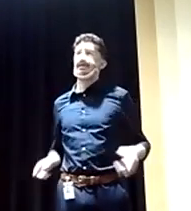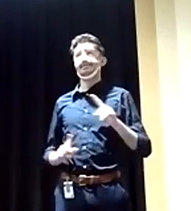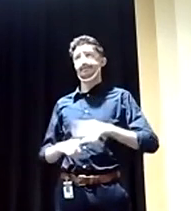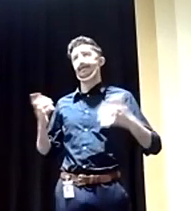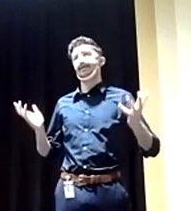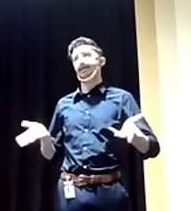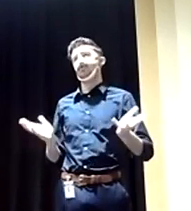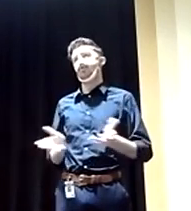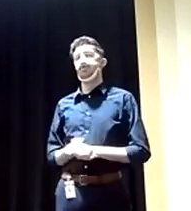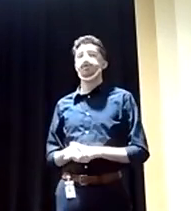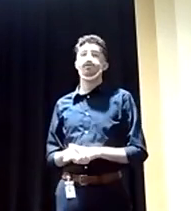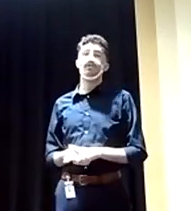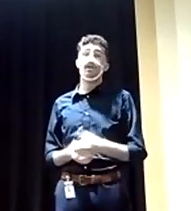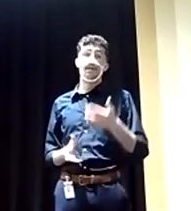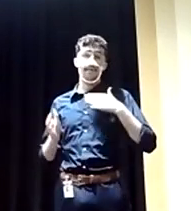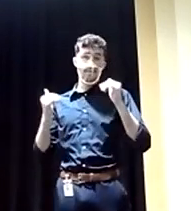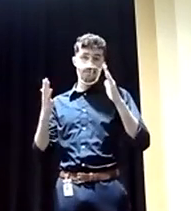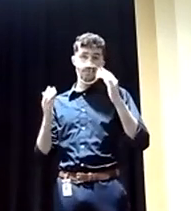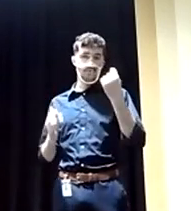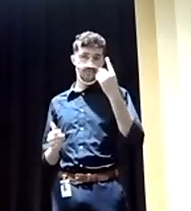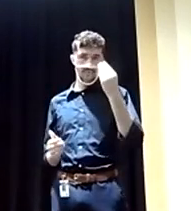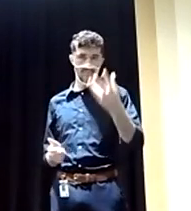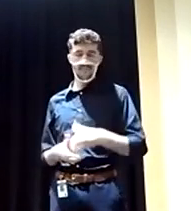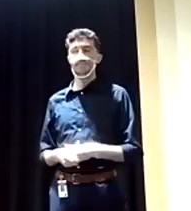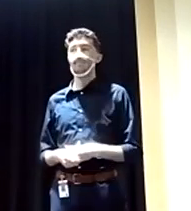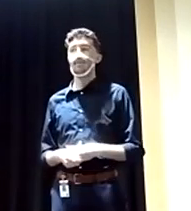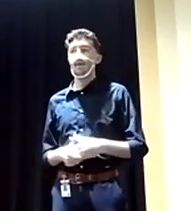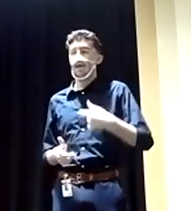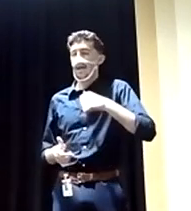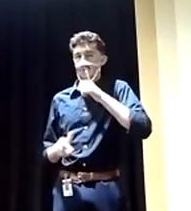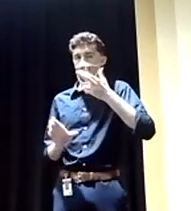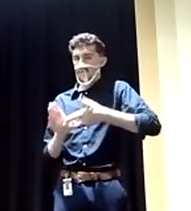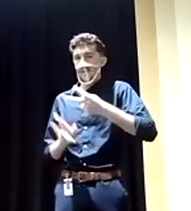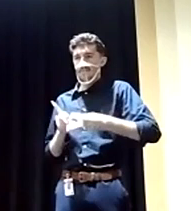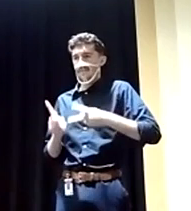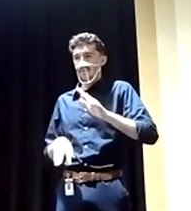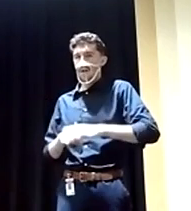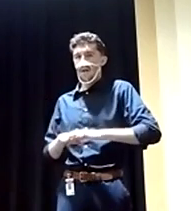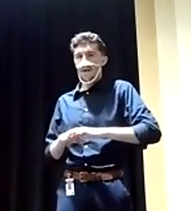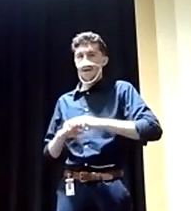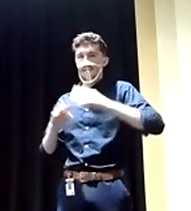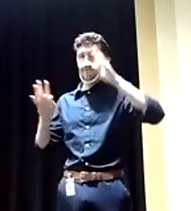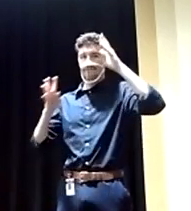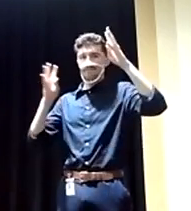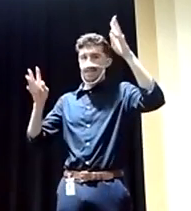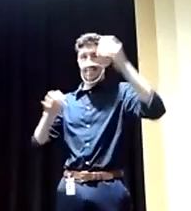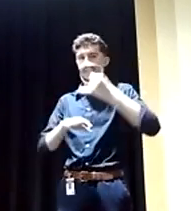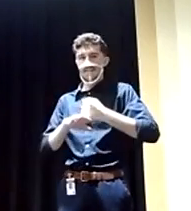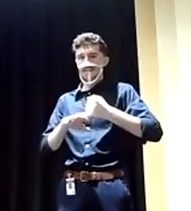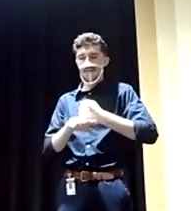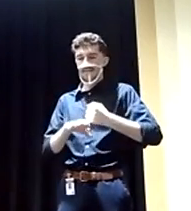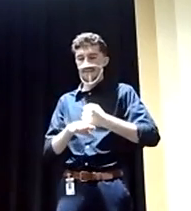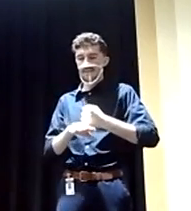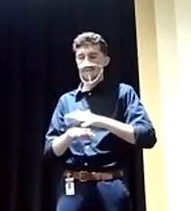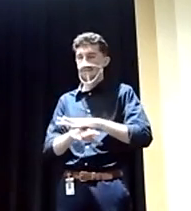blame. My approach has been this. I don't join people on Fantasy Island. I'm not paddling over to join folks on Fantasy